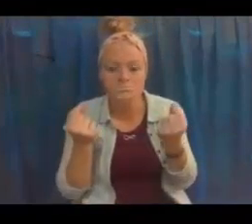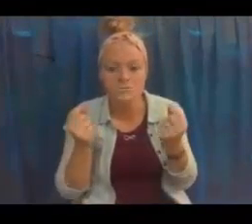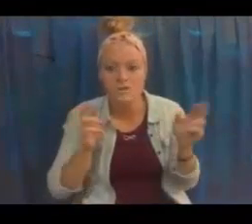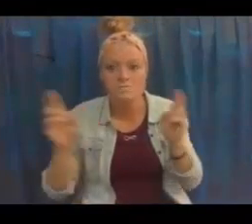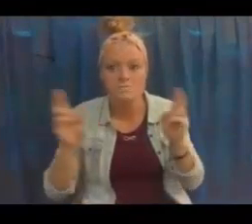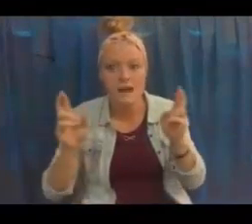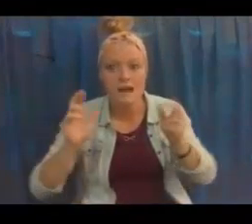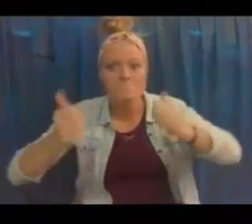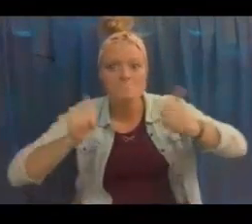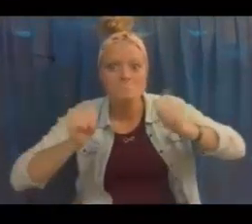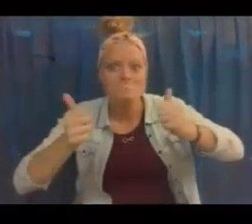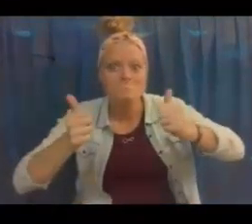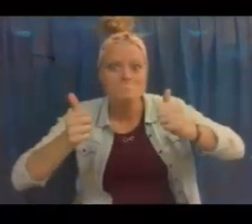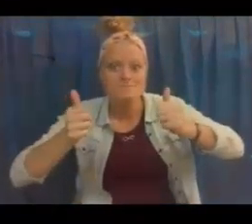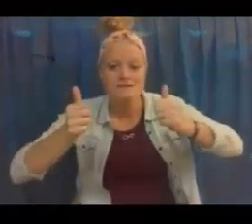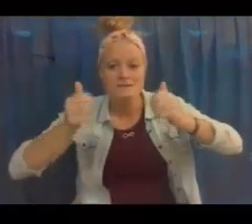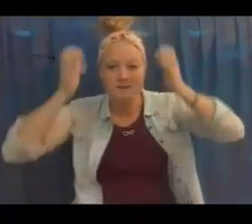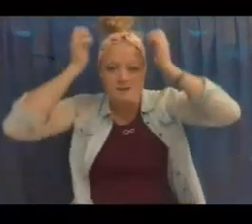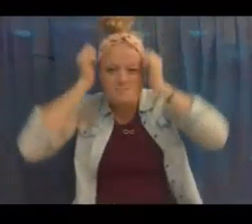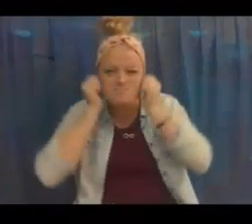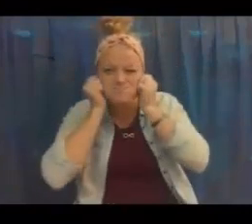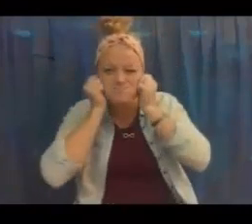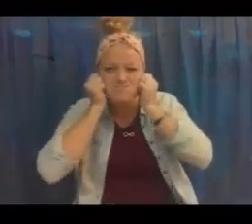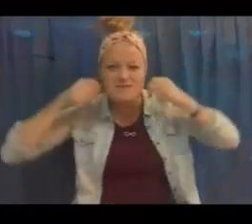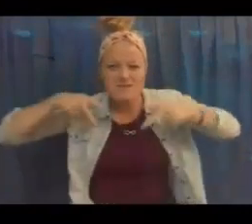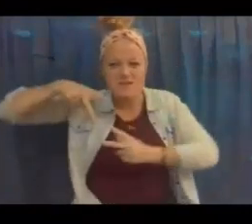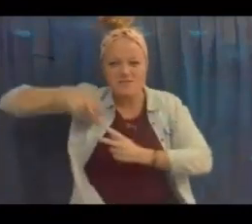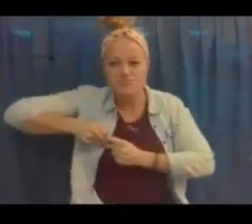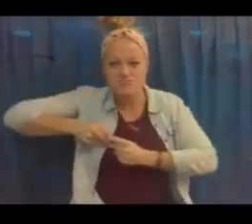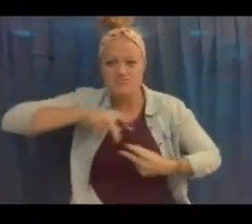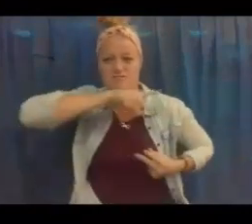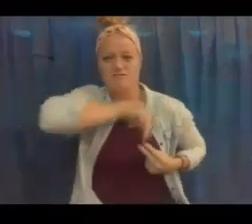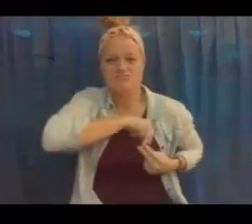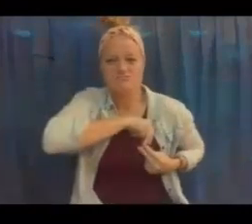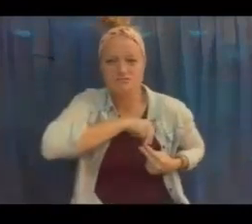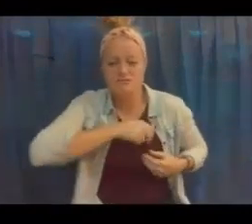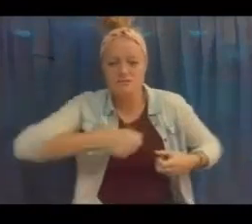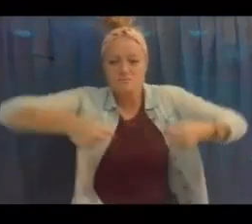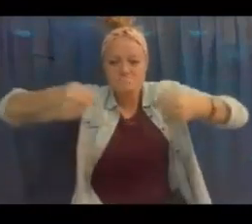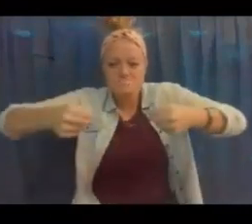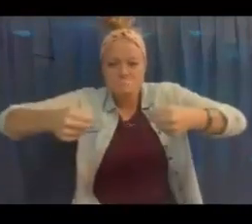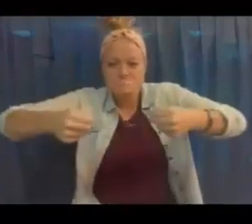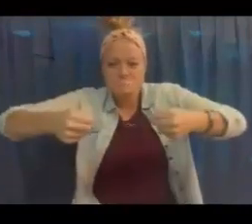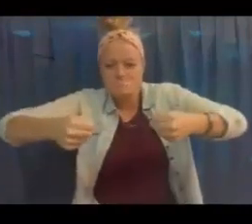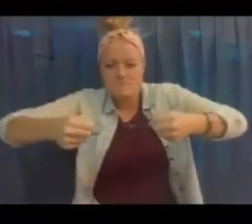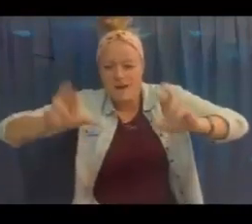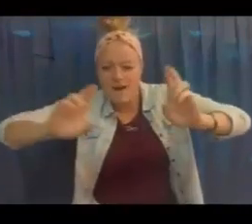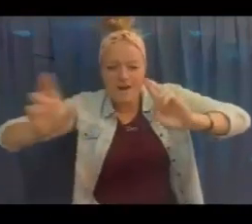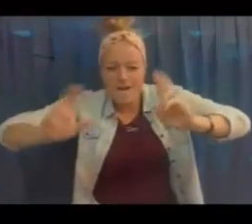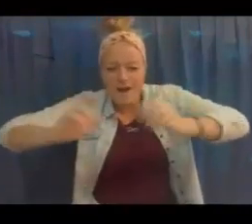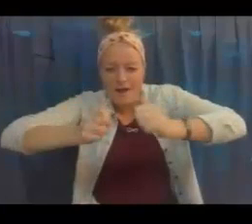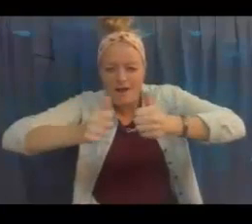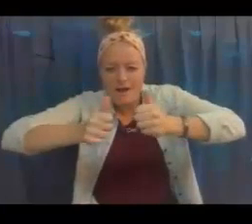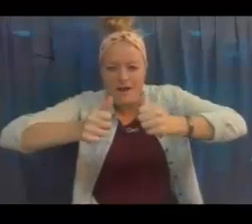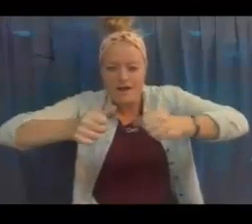What's he doing? He's ready to race. He's got his helmet on, his seatbelt buckled.